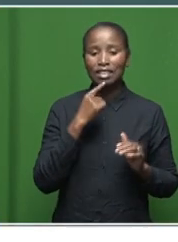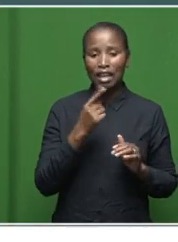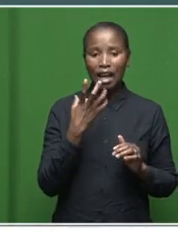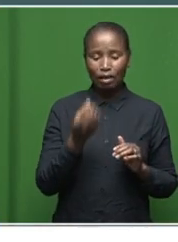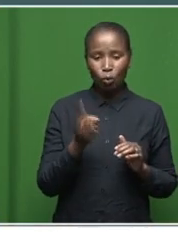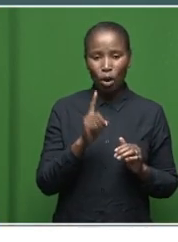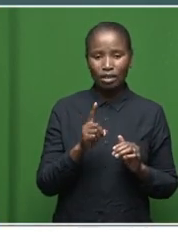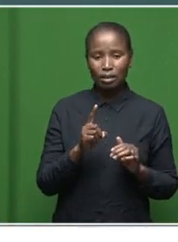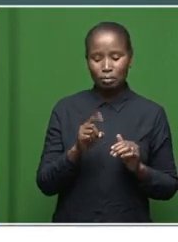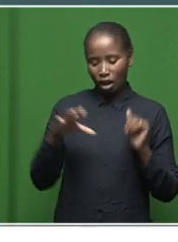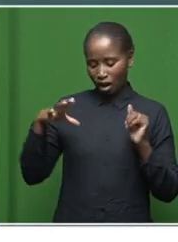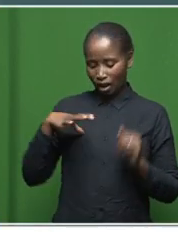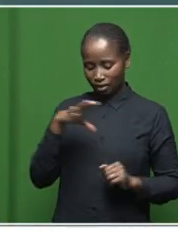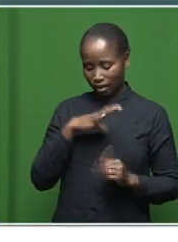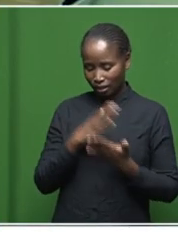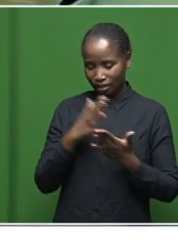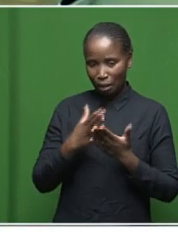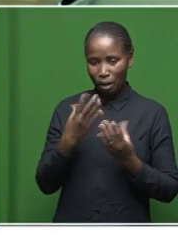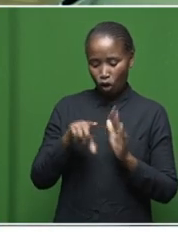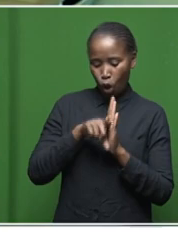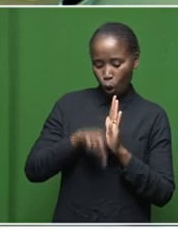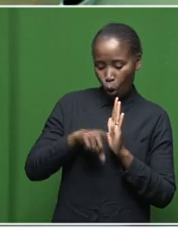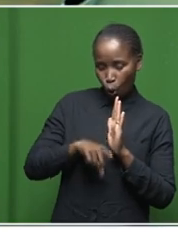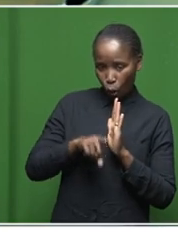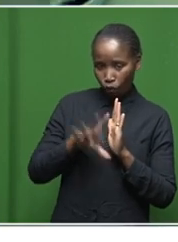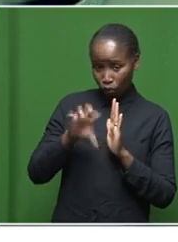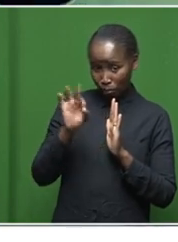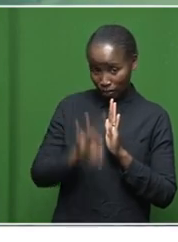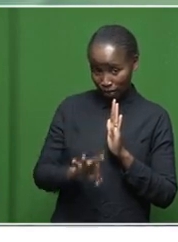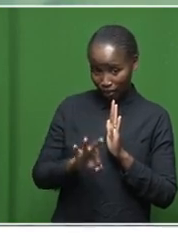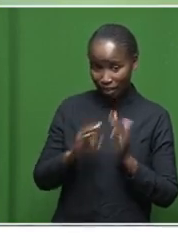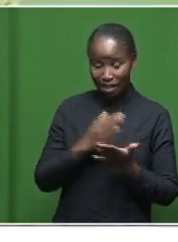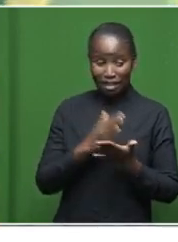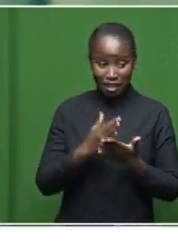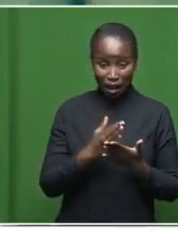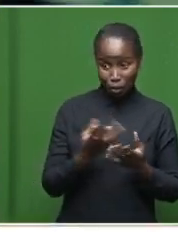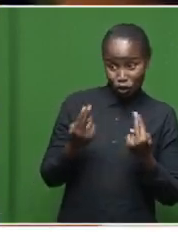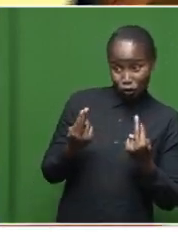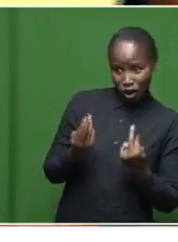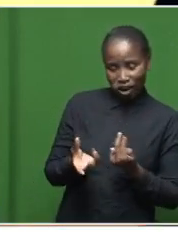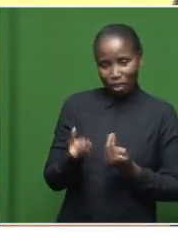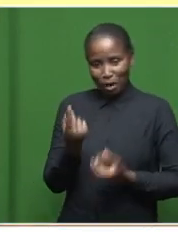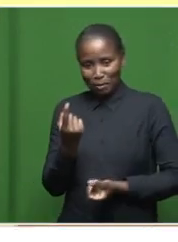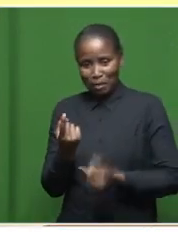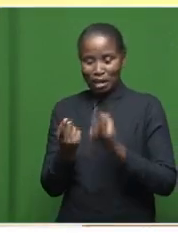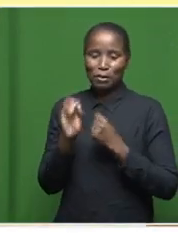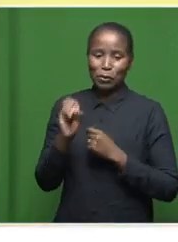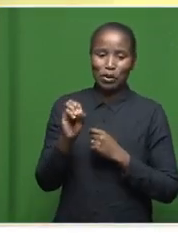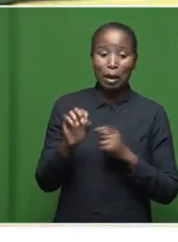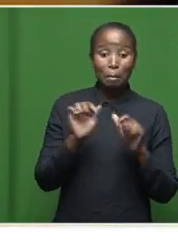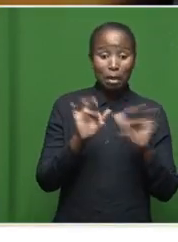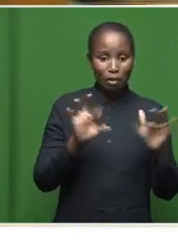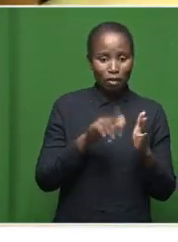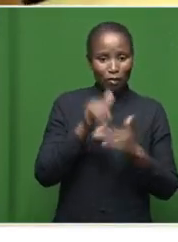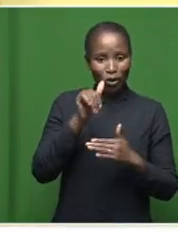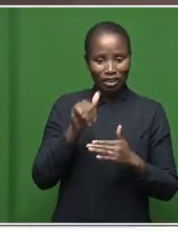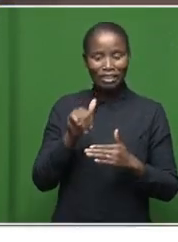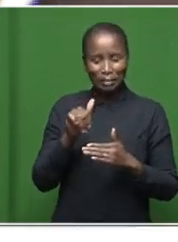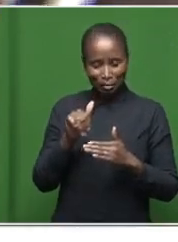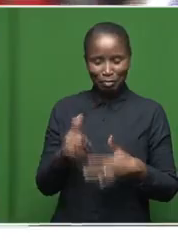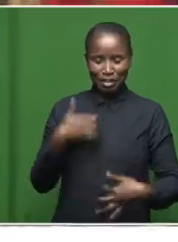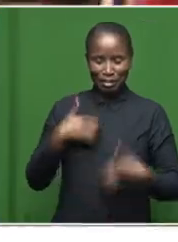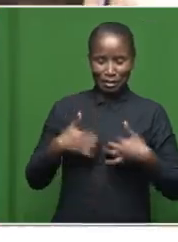cancels, 66 of them, a number never seen before. Voters are watching with keen interest